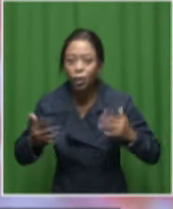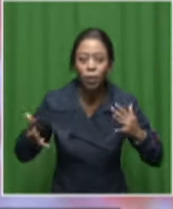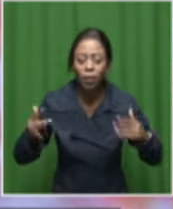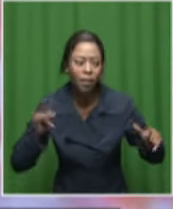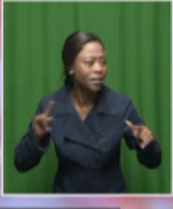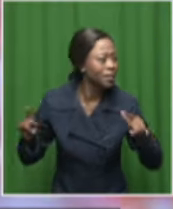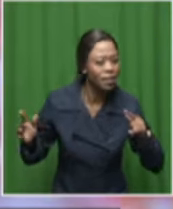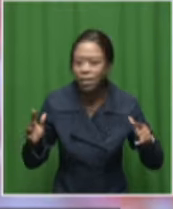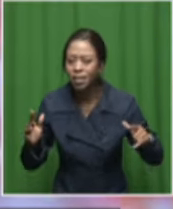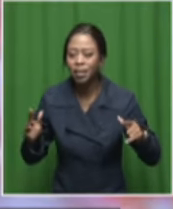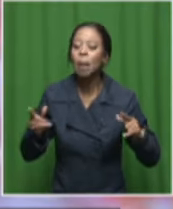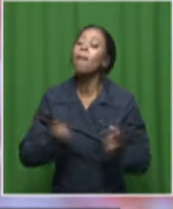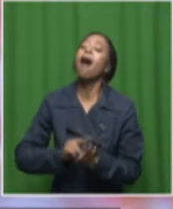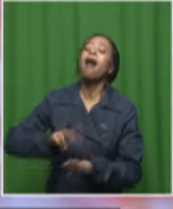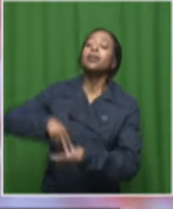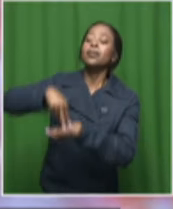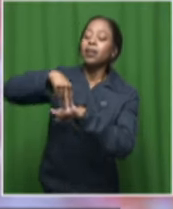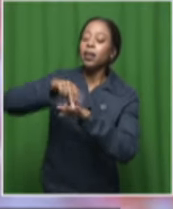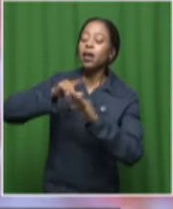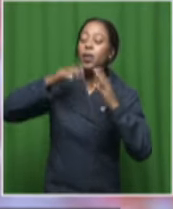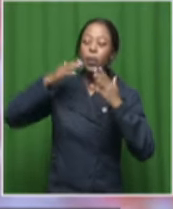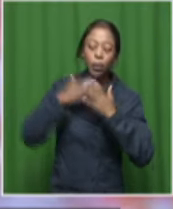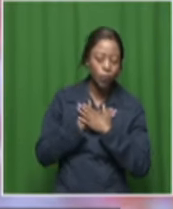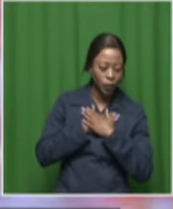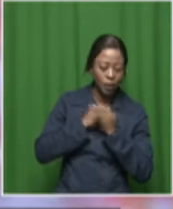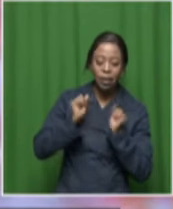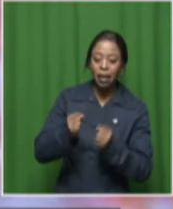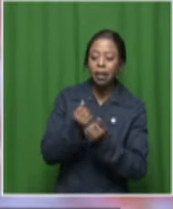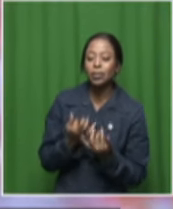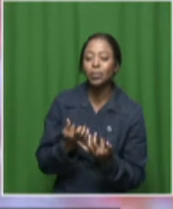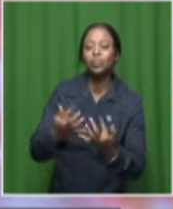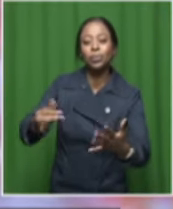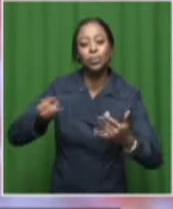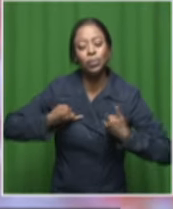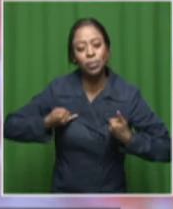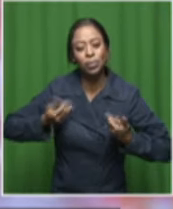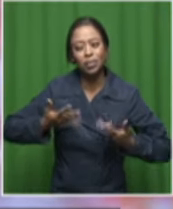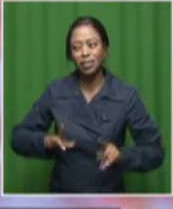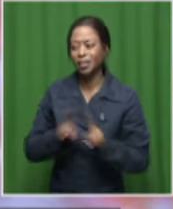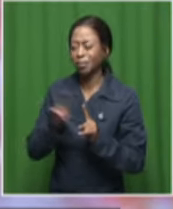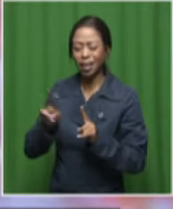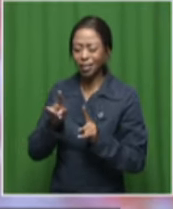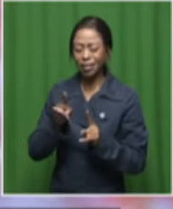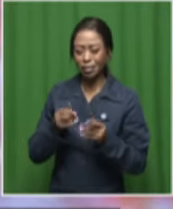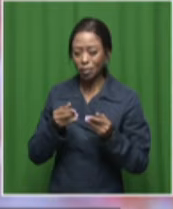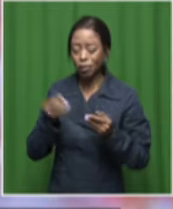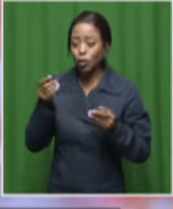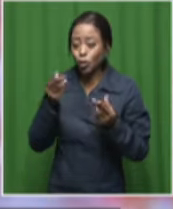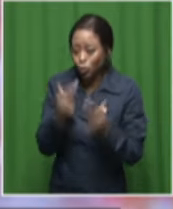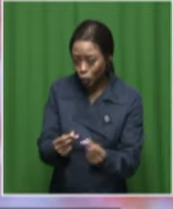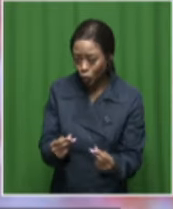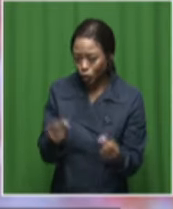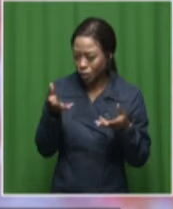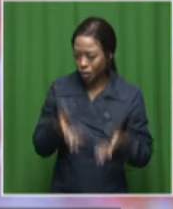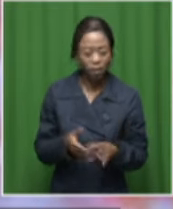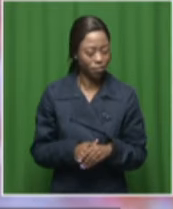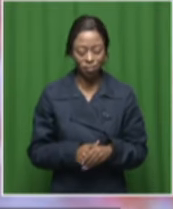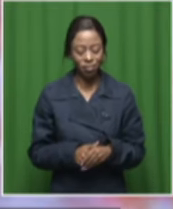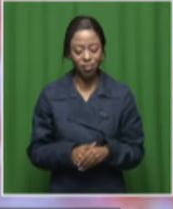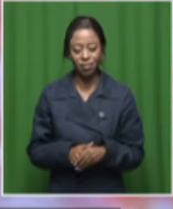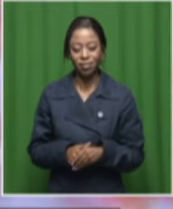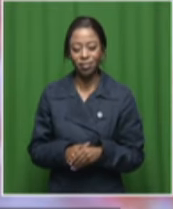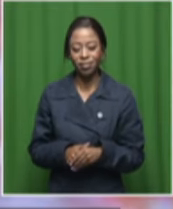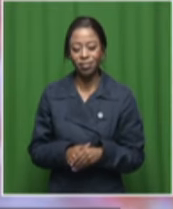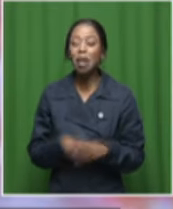the end, you know, when they do a stand-up, you know, innovation, you know, to your performance. But, yeah, I enjoy